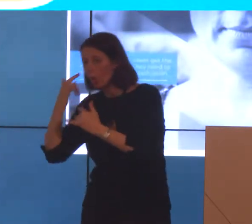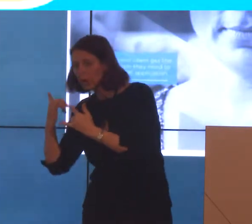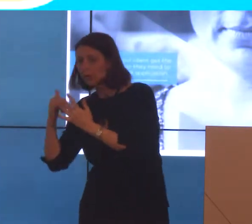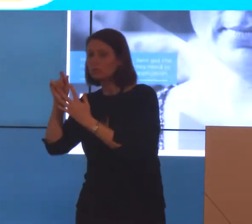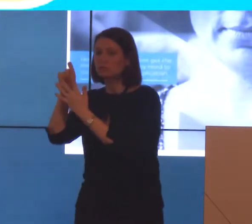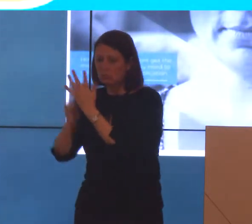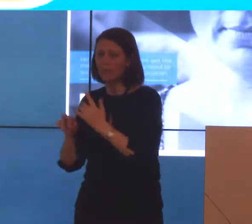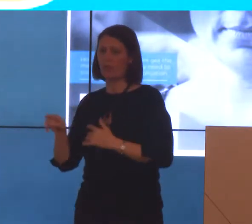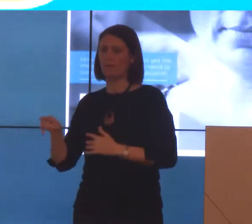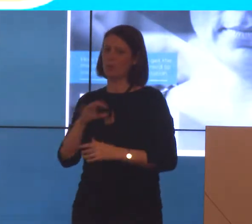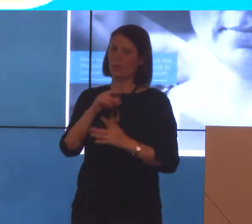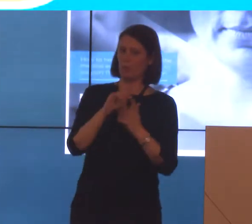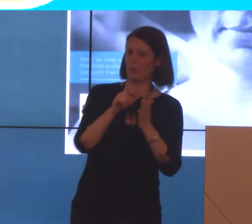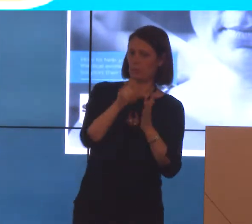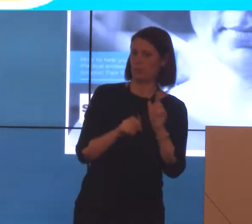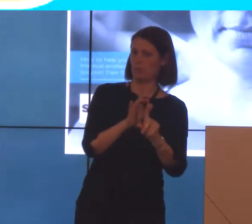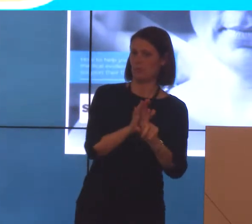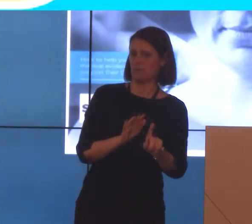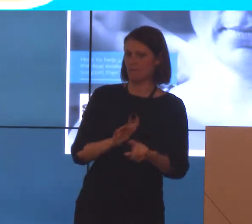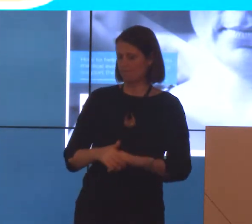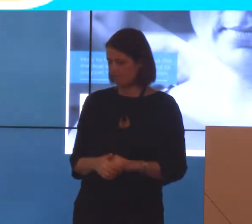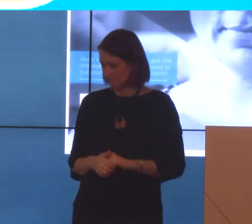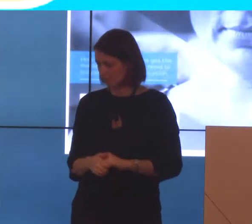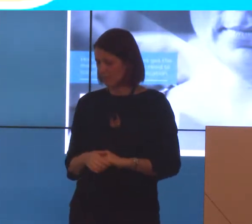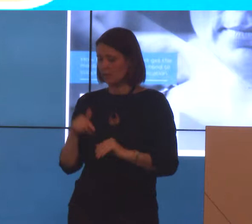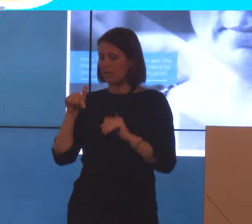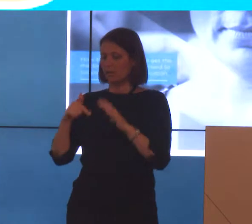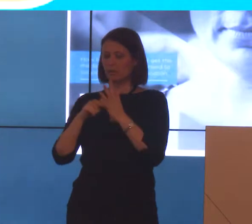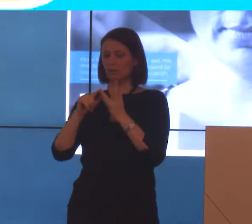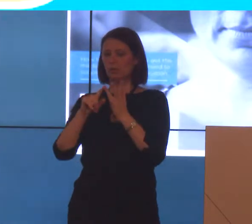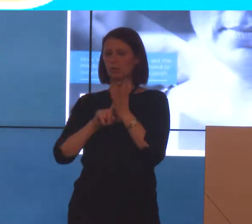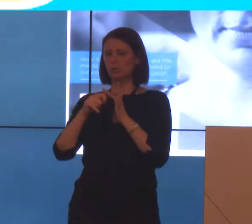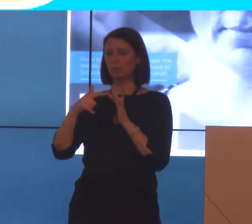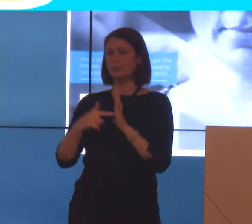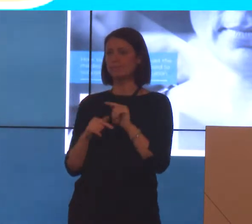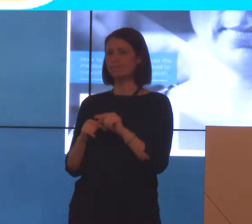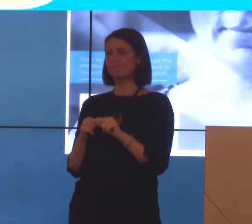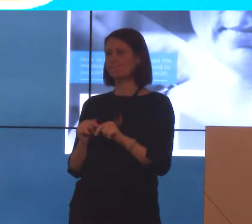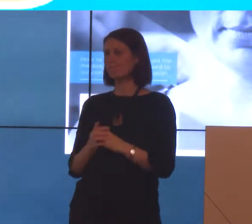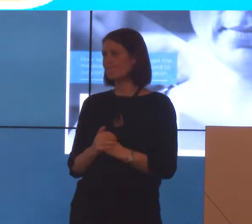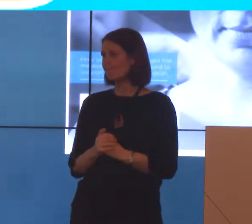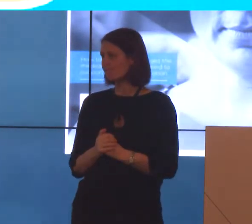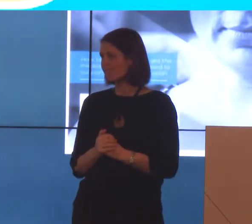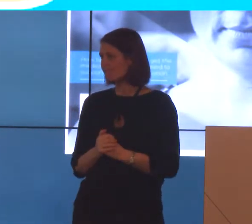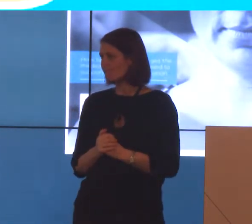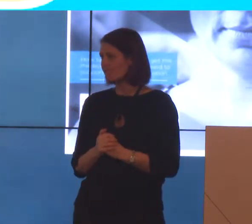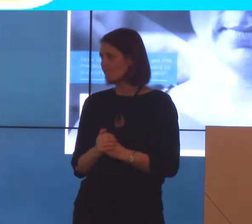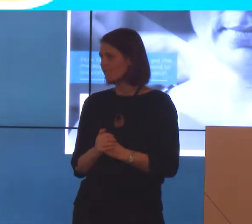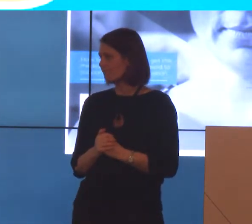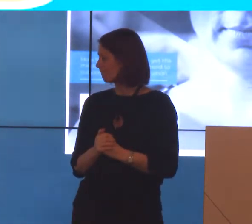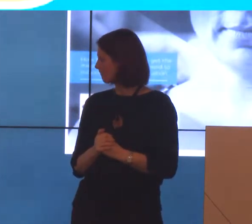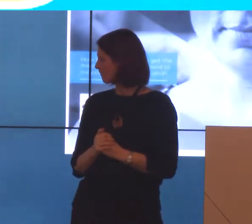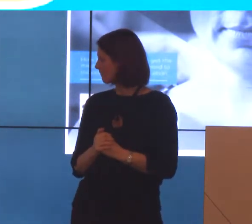etc. So, what this kit is, is basically